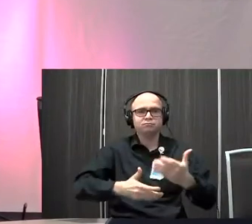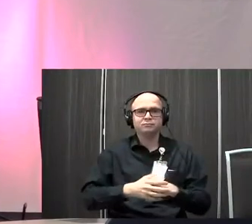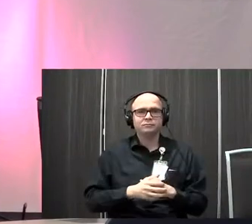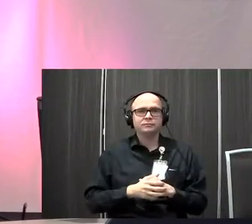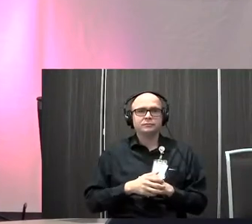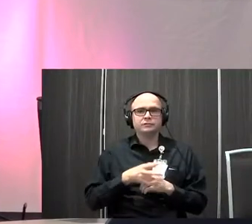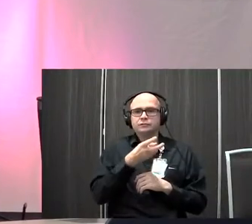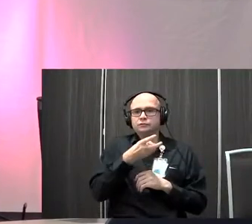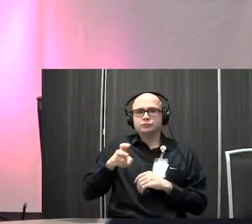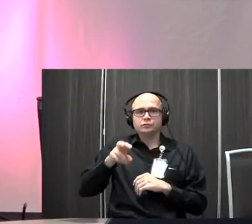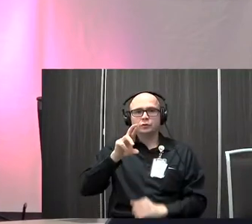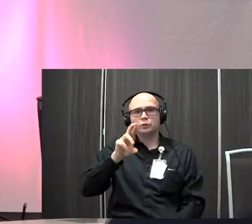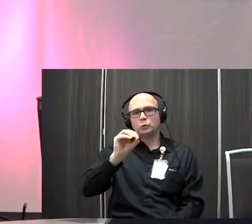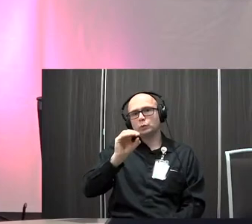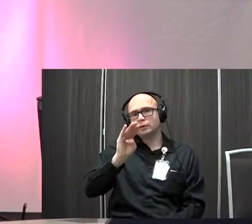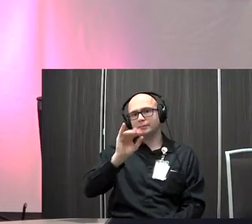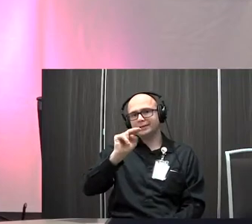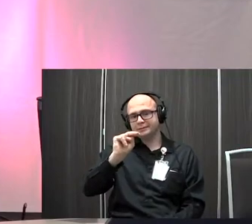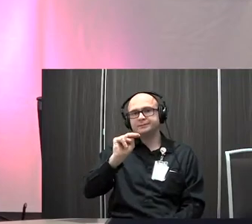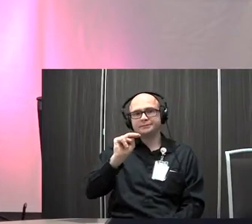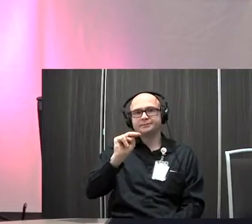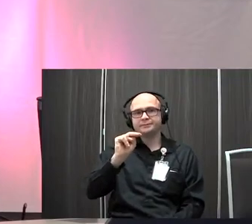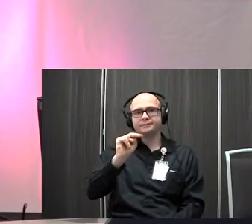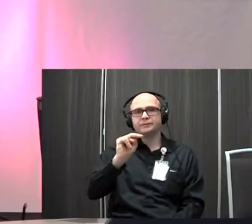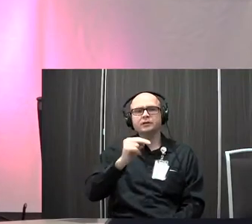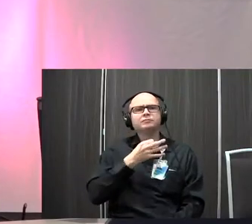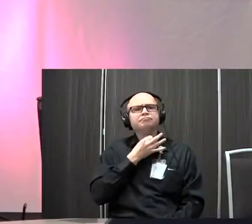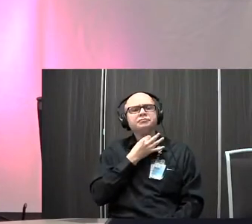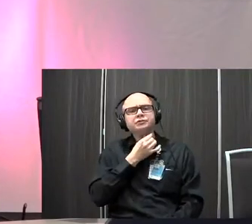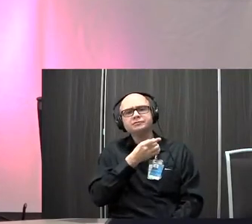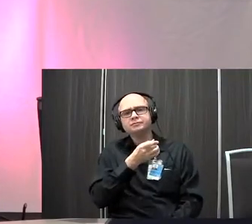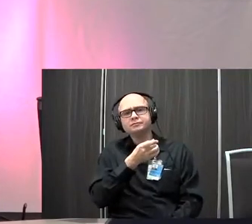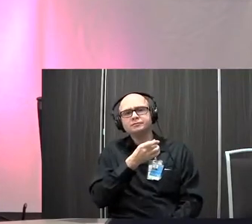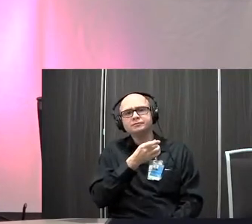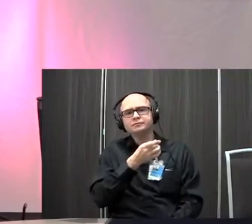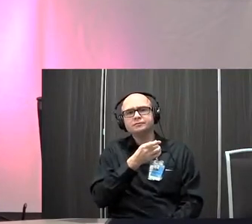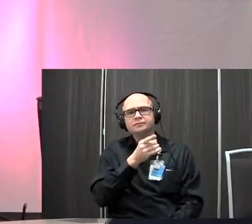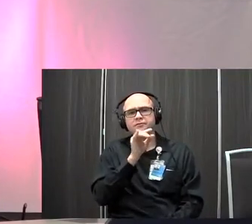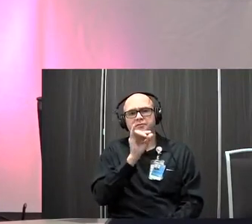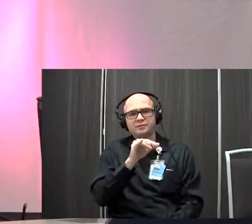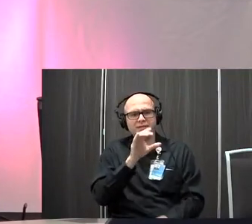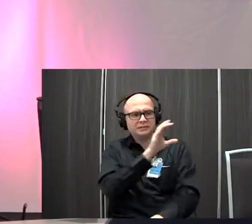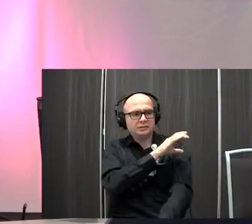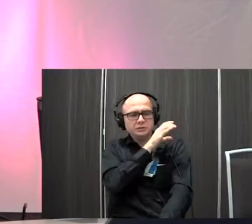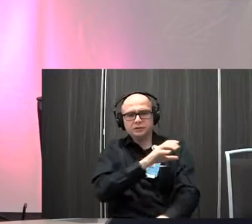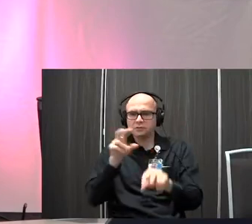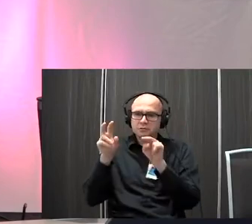transition over to Robin, um, you know, I'm curious, Robin, does any of that, the clinical observations and things that